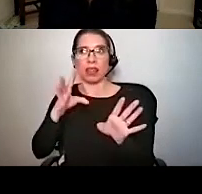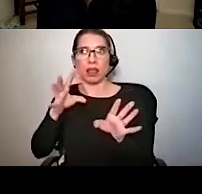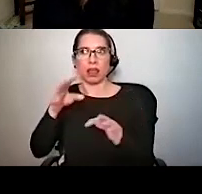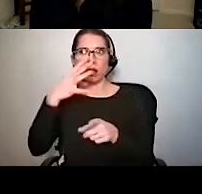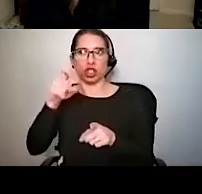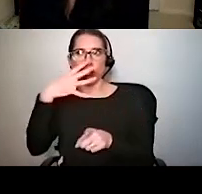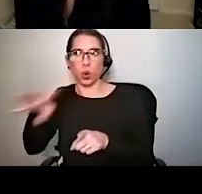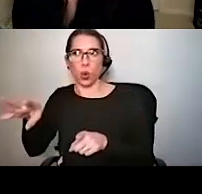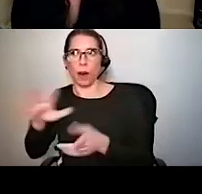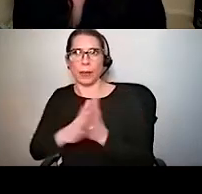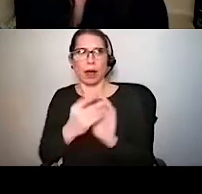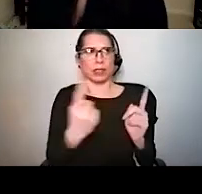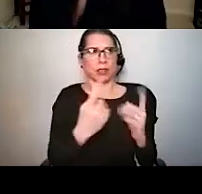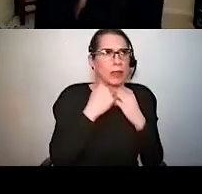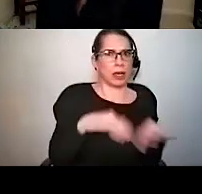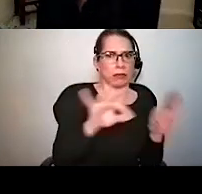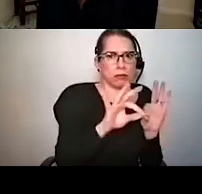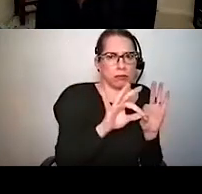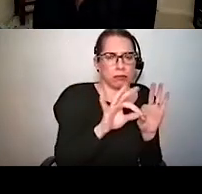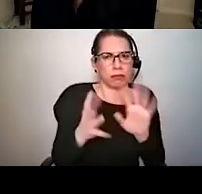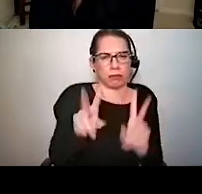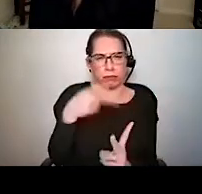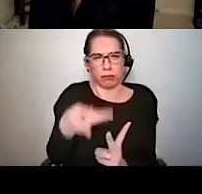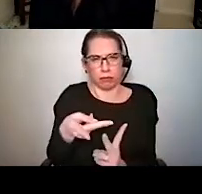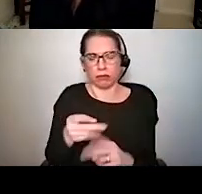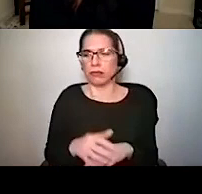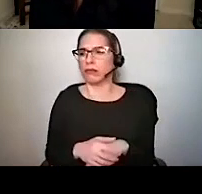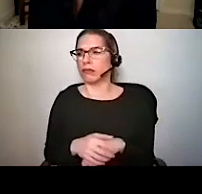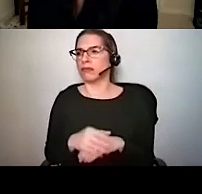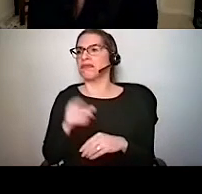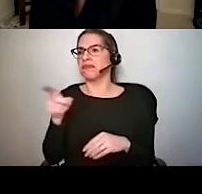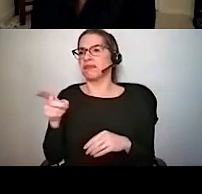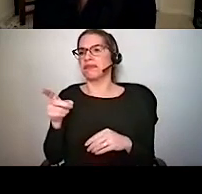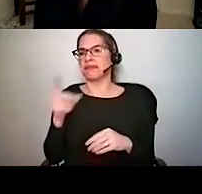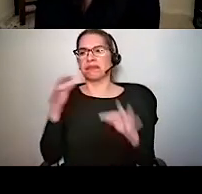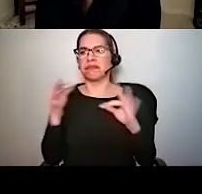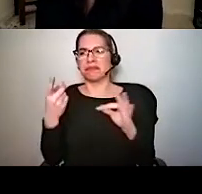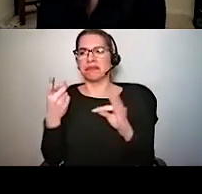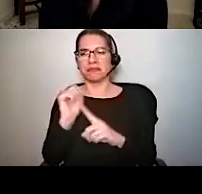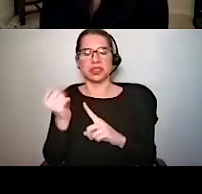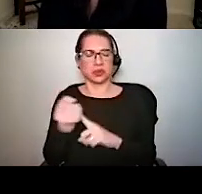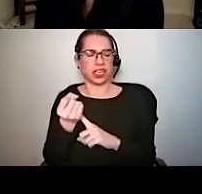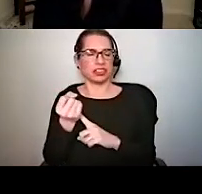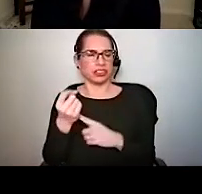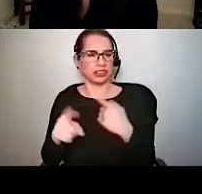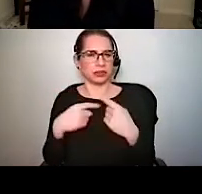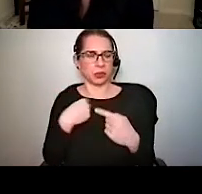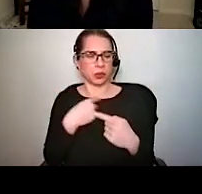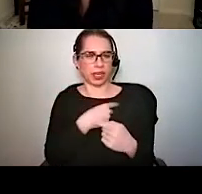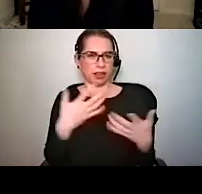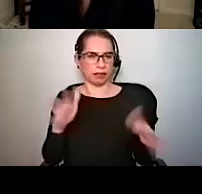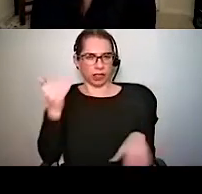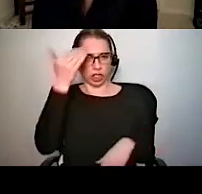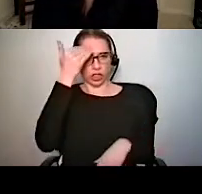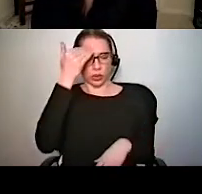So this cartoon depicts a situation that we are all familiar with, or at least we were more familiar with prior to